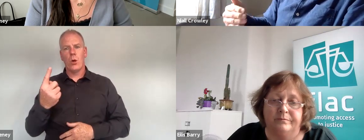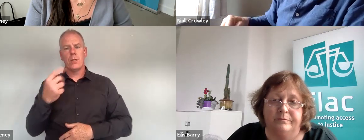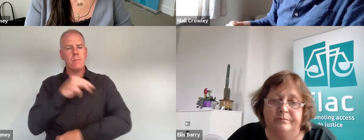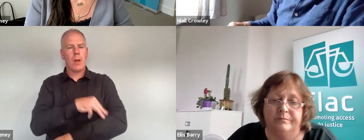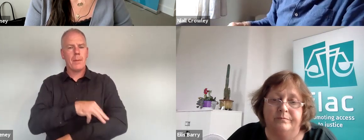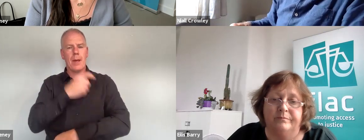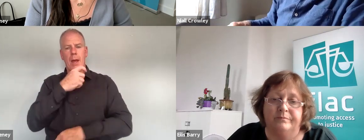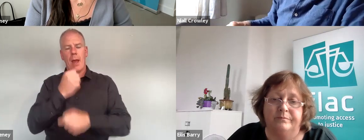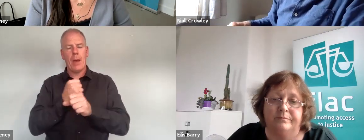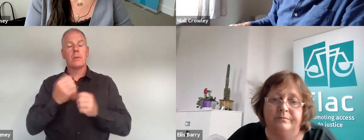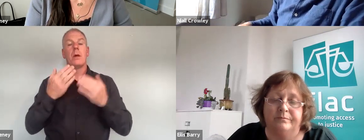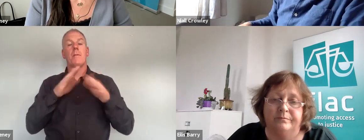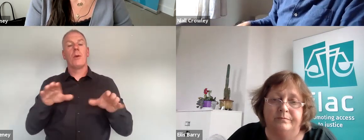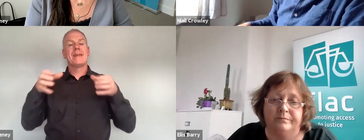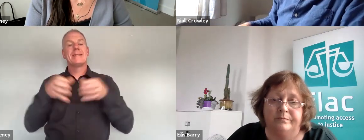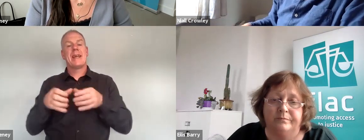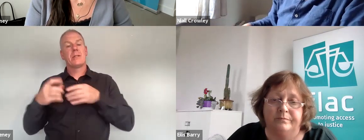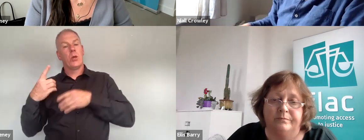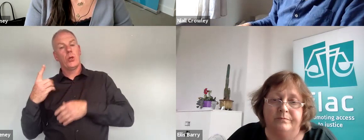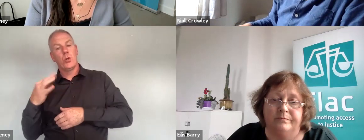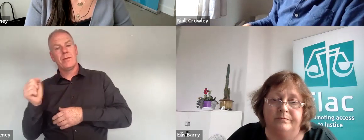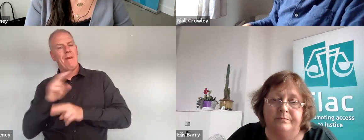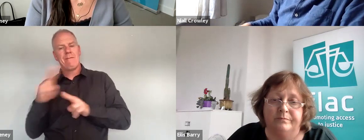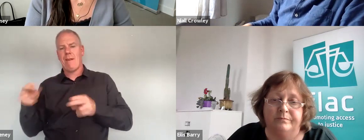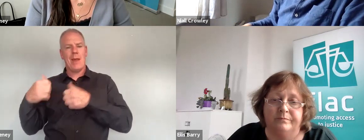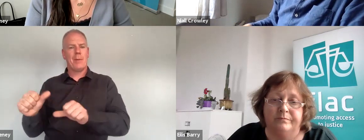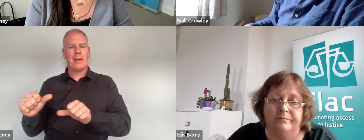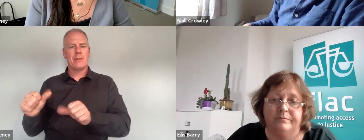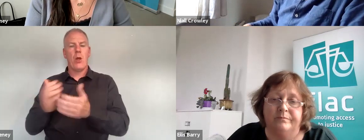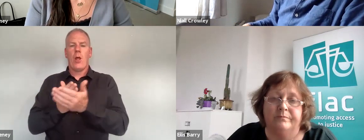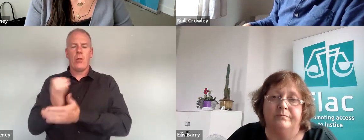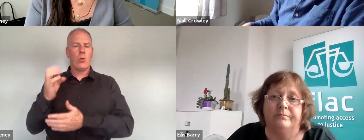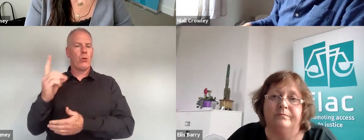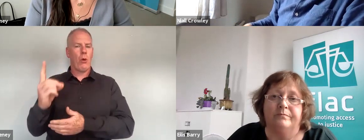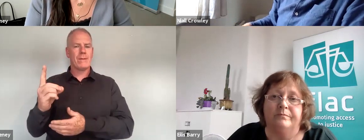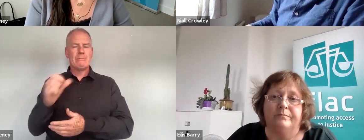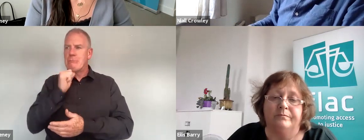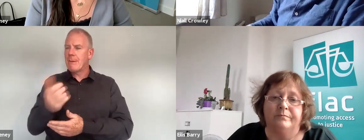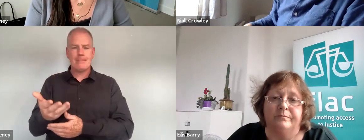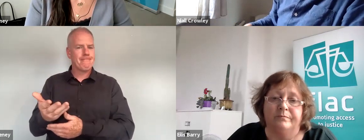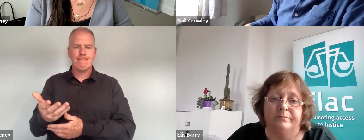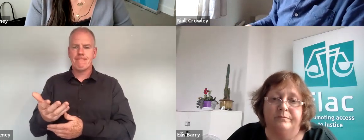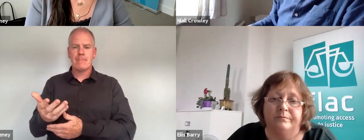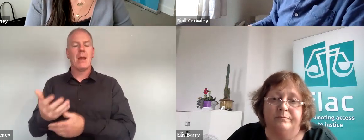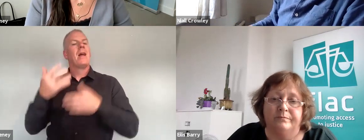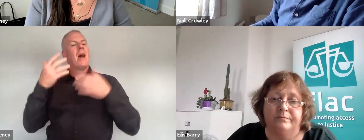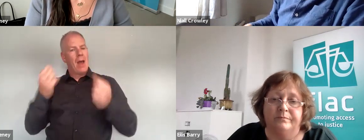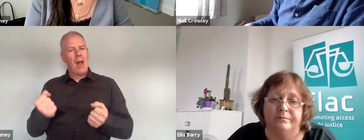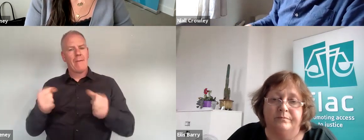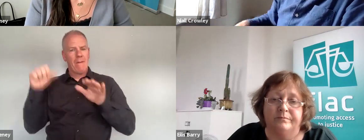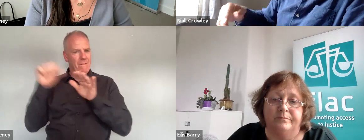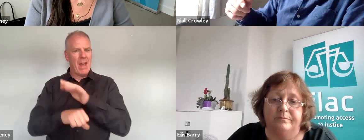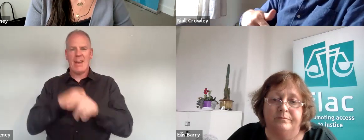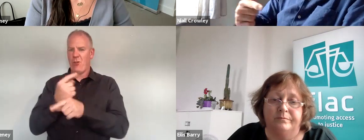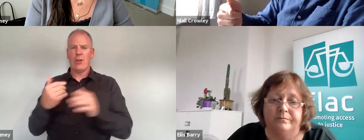was where there is a public sector duty that it was not being implemented in the COVID response and that there was a significant failure in that